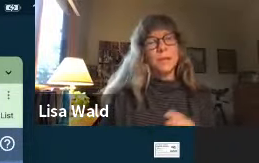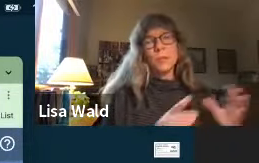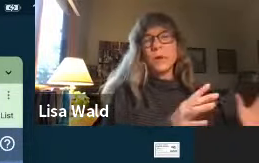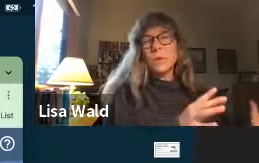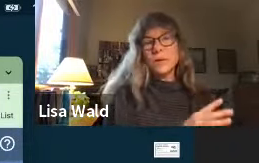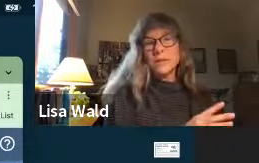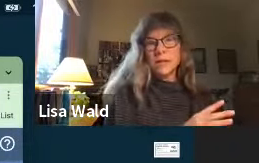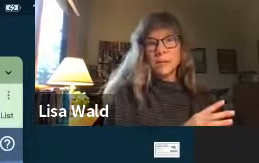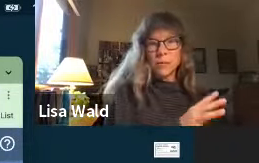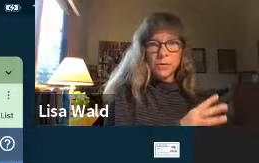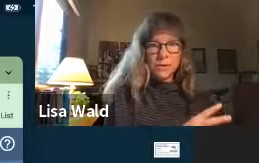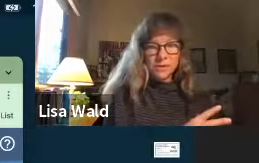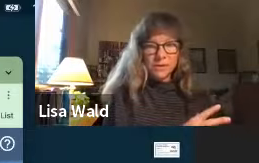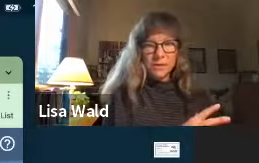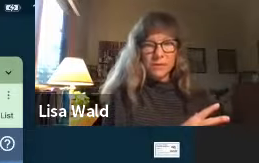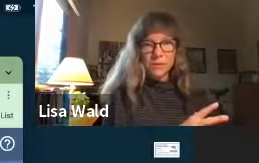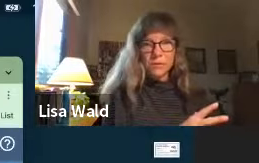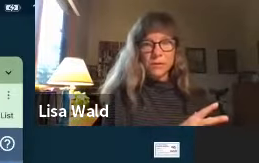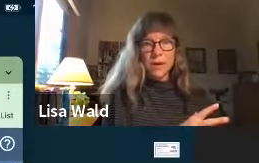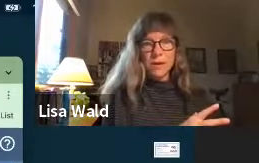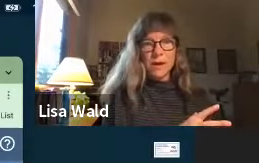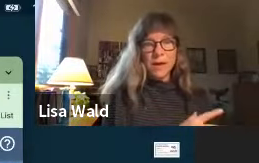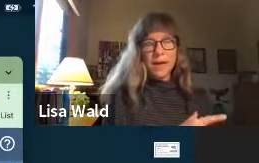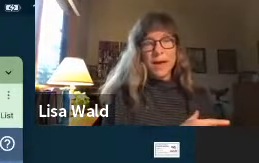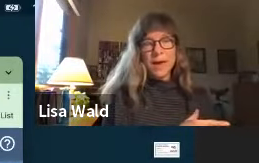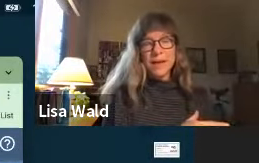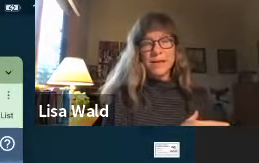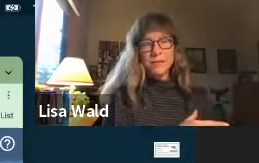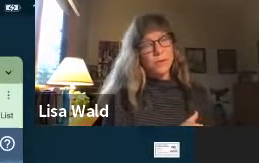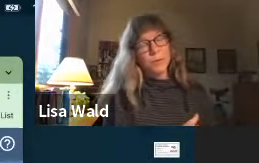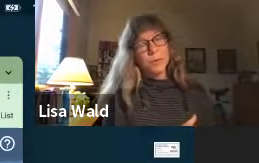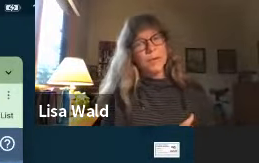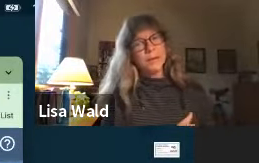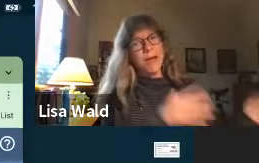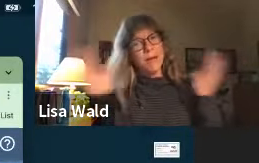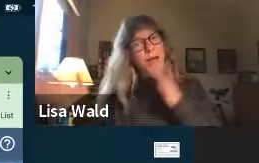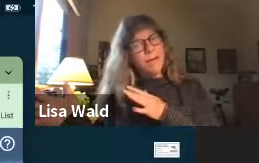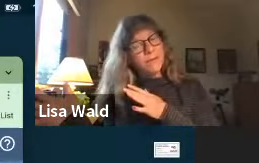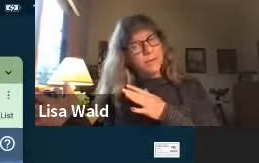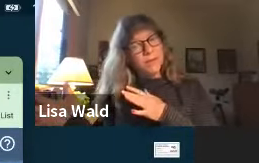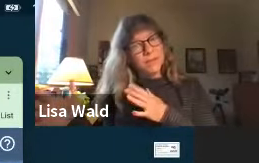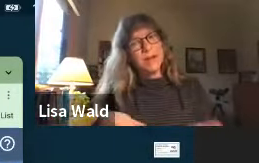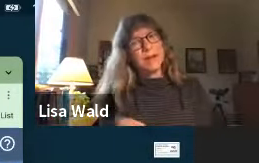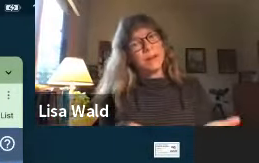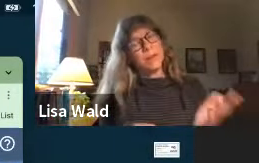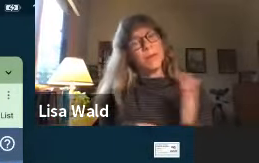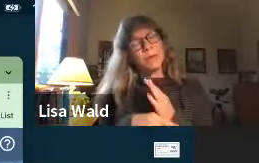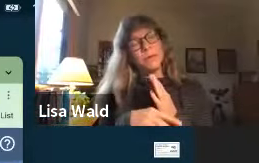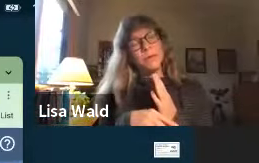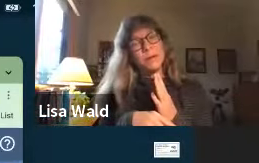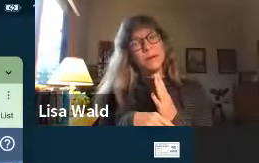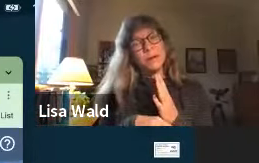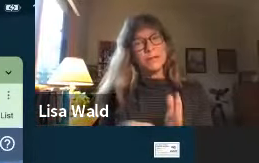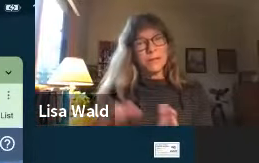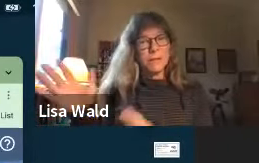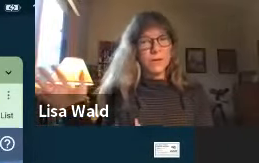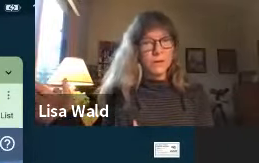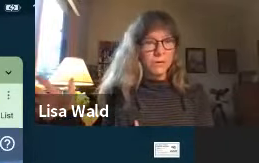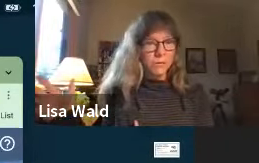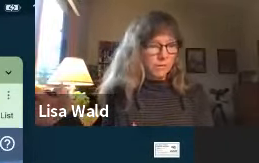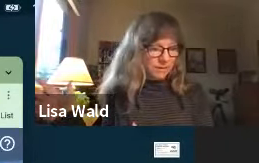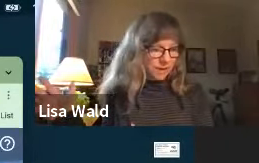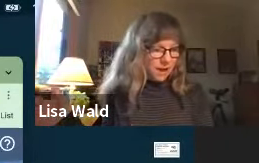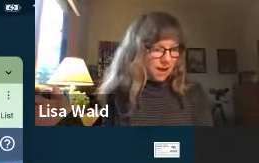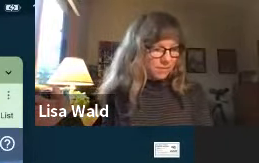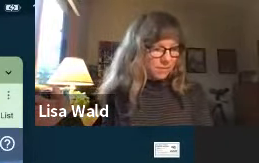the three weeks previous to this earthquake. And if you're three weeks out after the main shock, the earth, the earthquakes that have